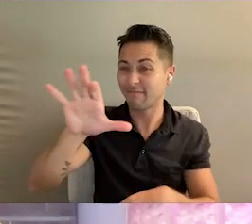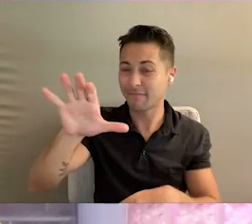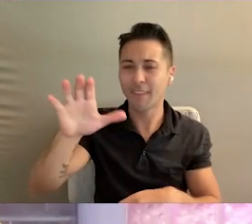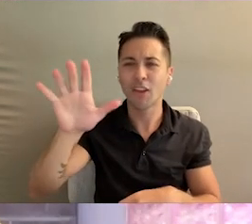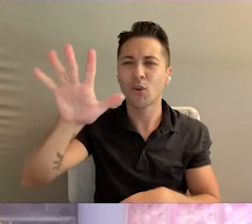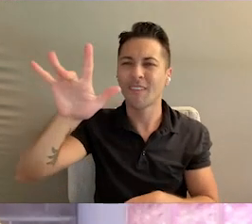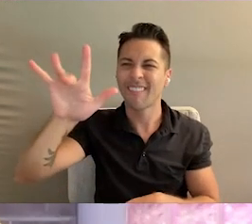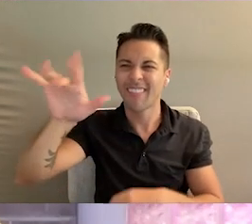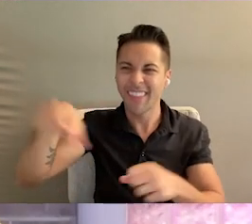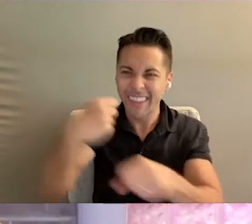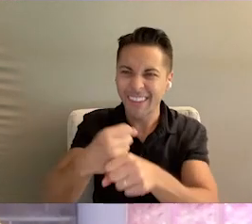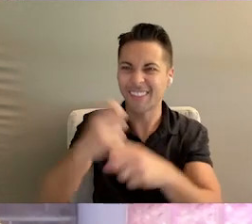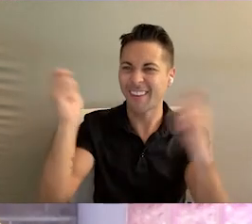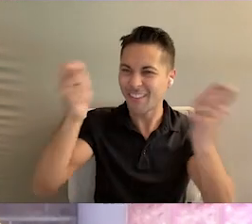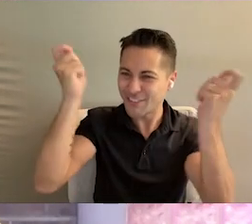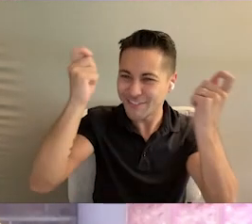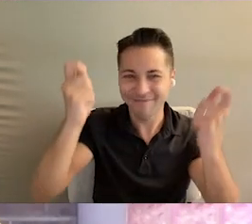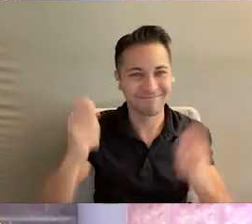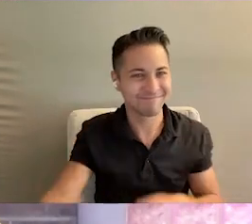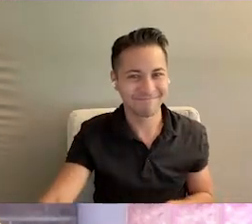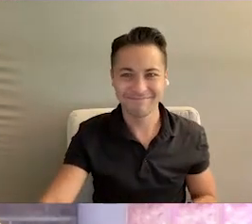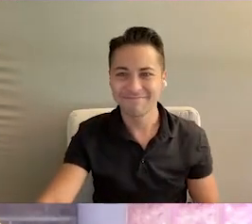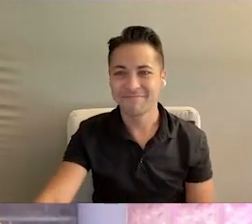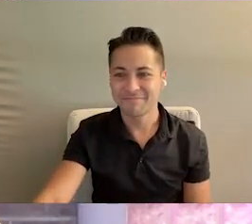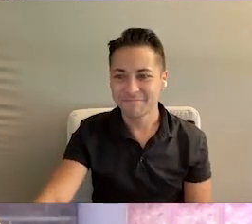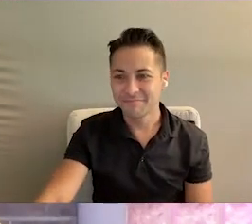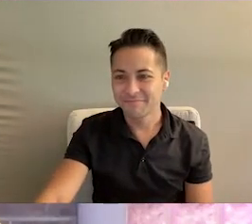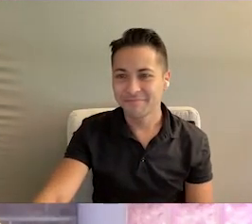Family Cafe. Yeah, absolutely.